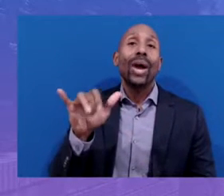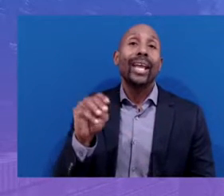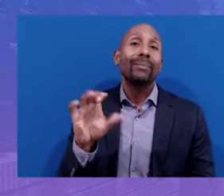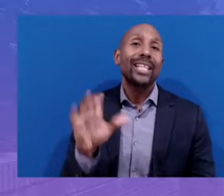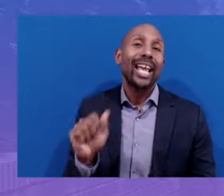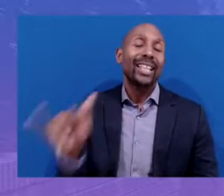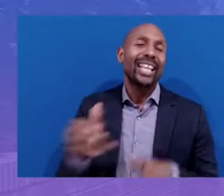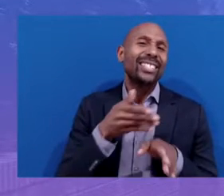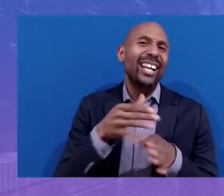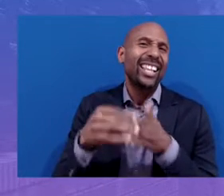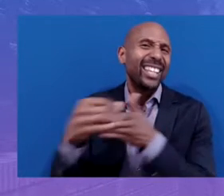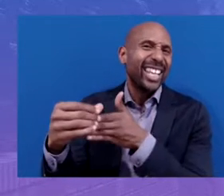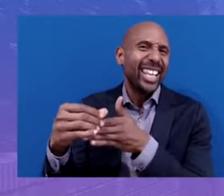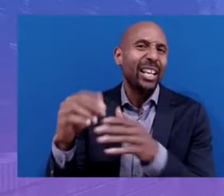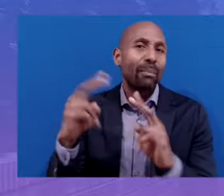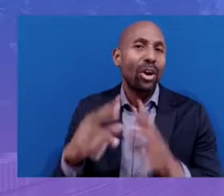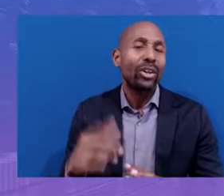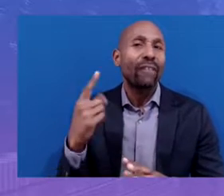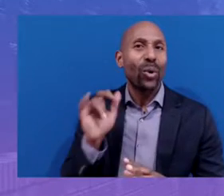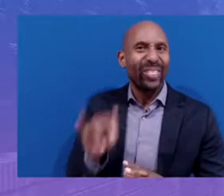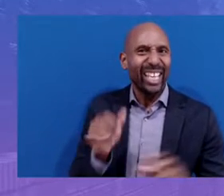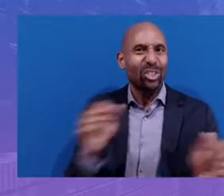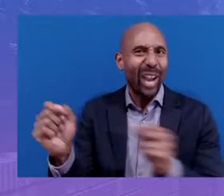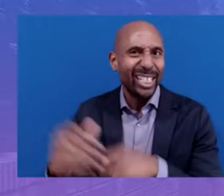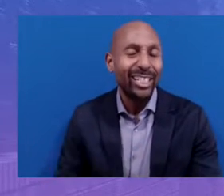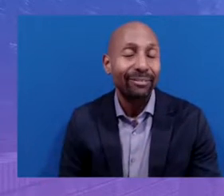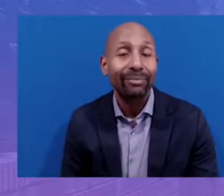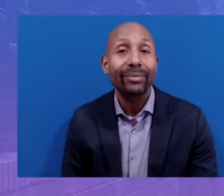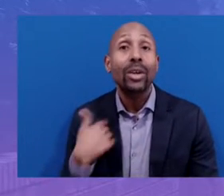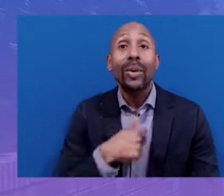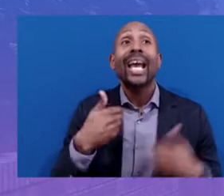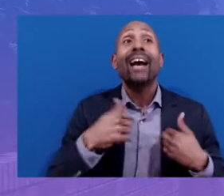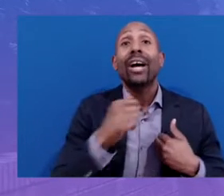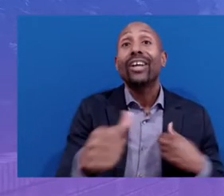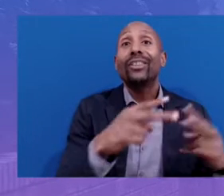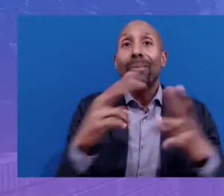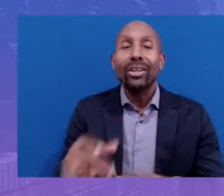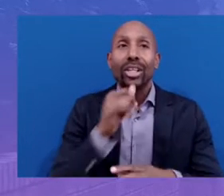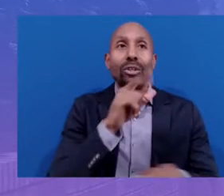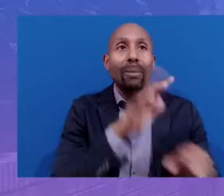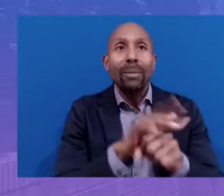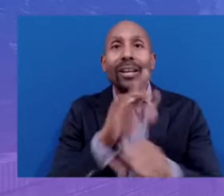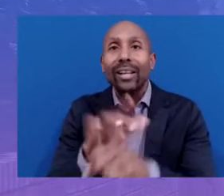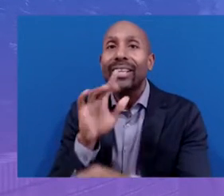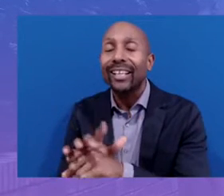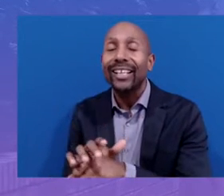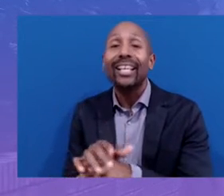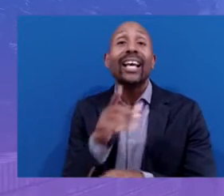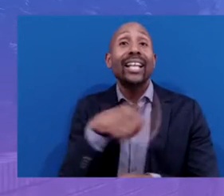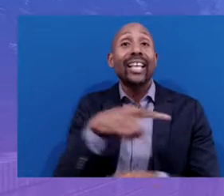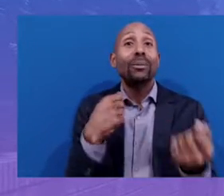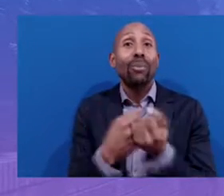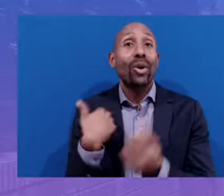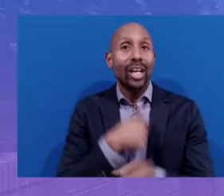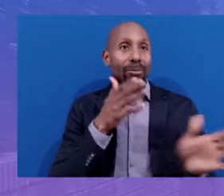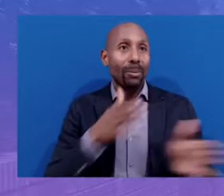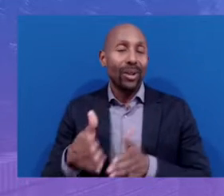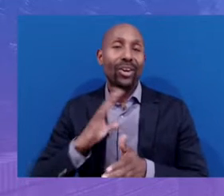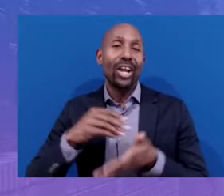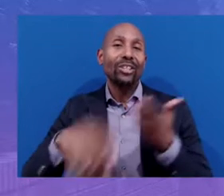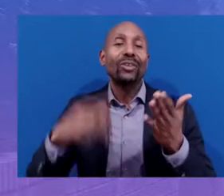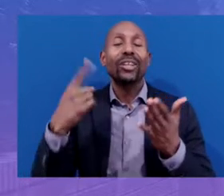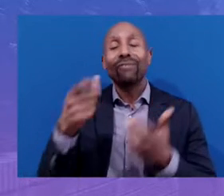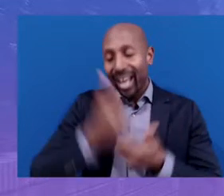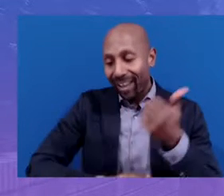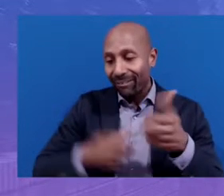Schools strategy. We're very fortunate to have dedicated partners throughout the city with whose support we can prepare our students for